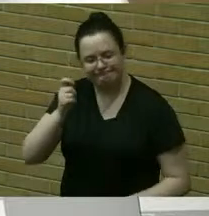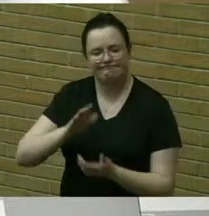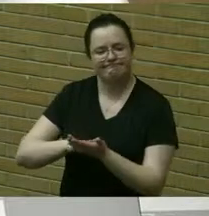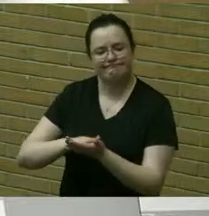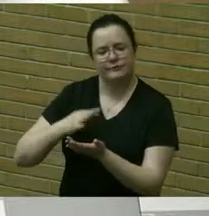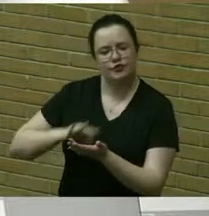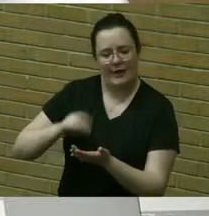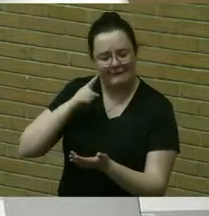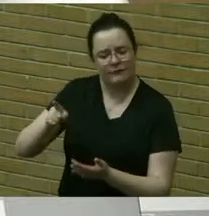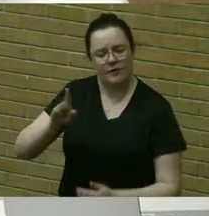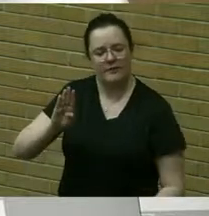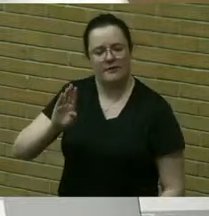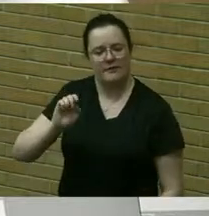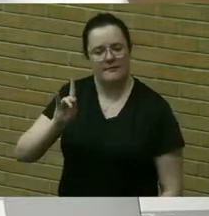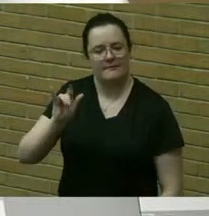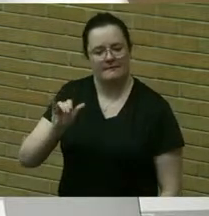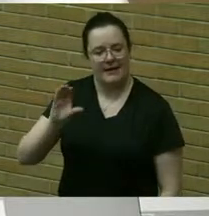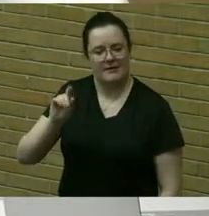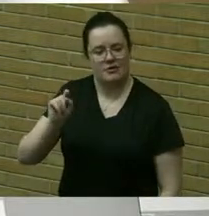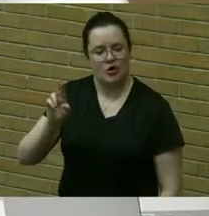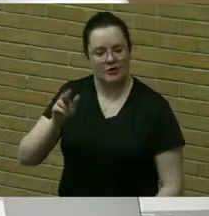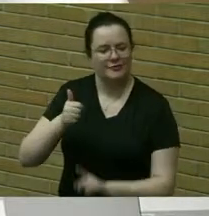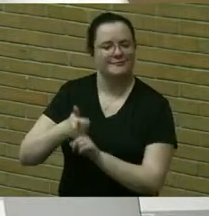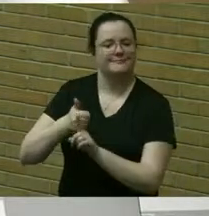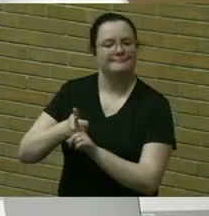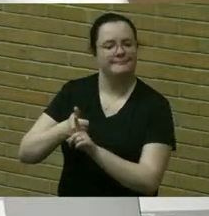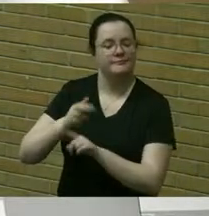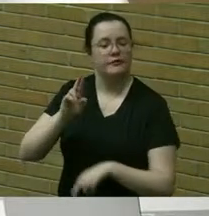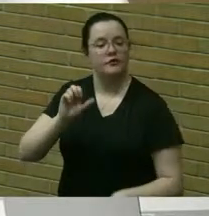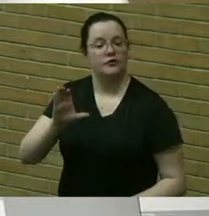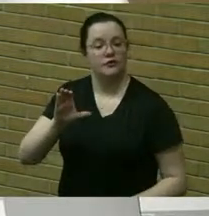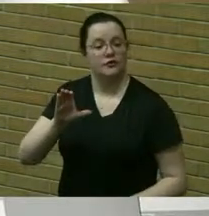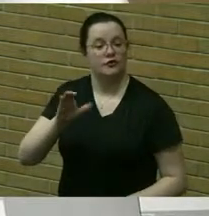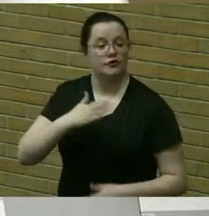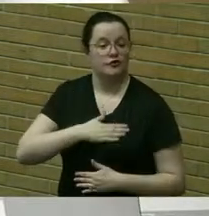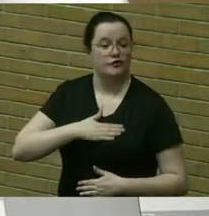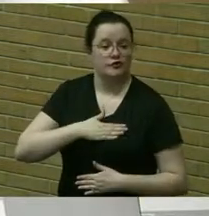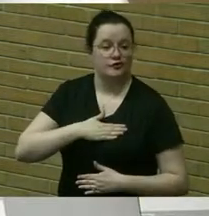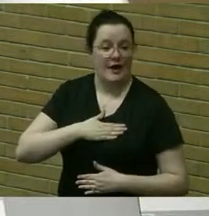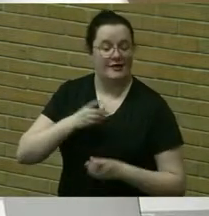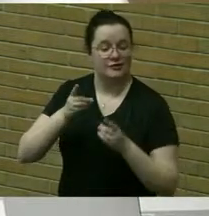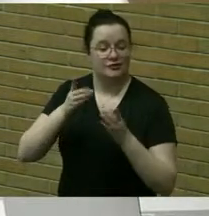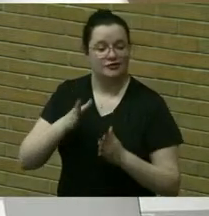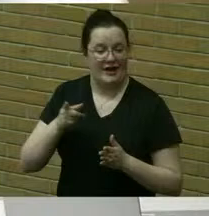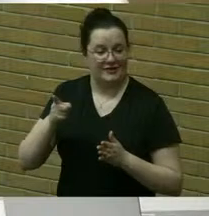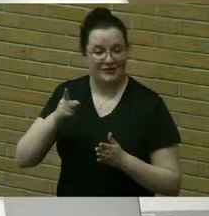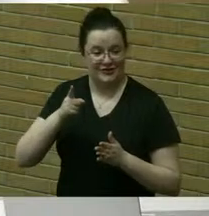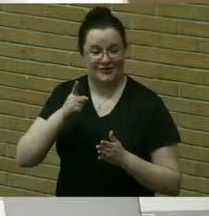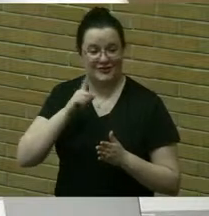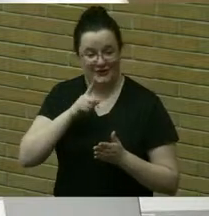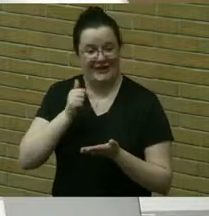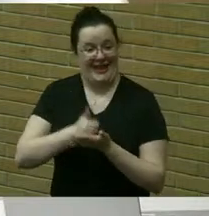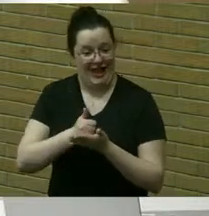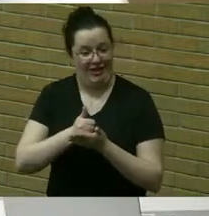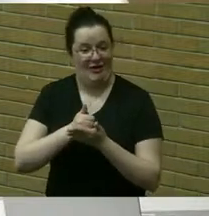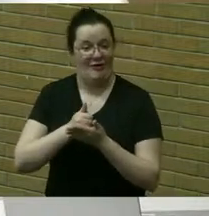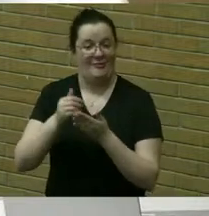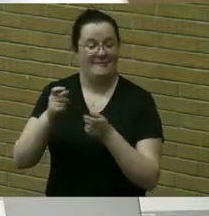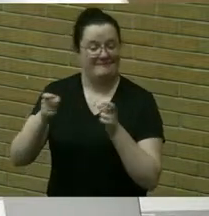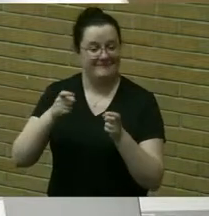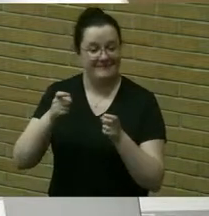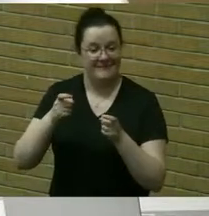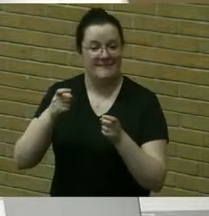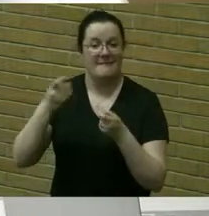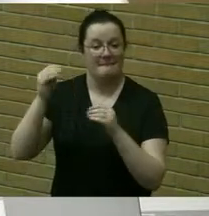our recreation director and de facto manager of the indoor market for recording coordinating the transition from the